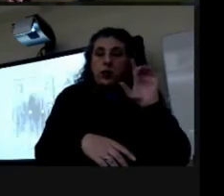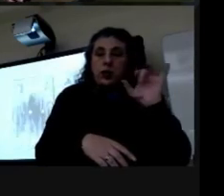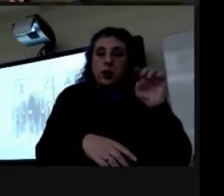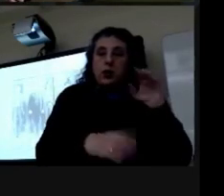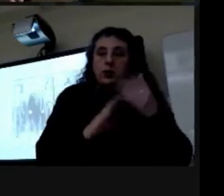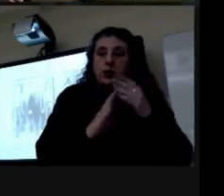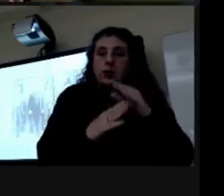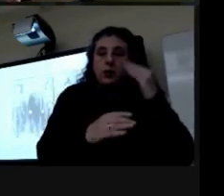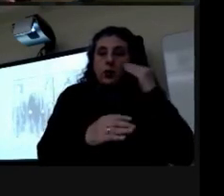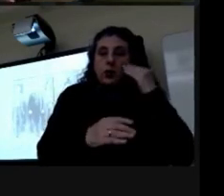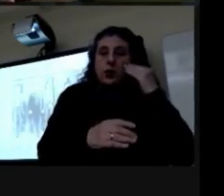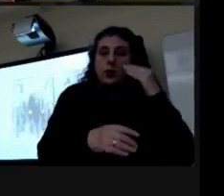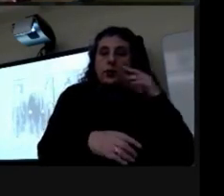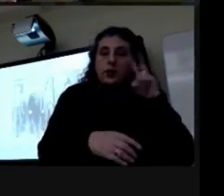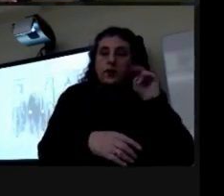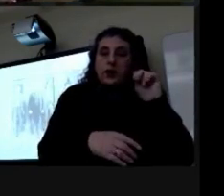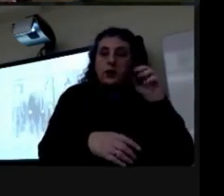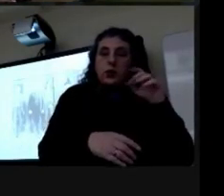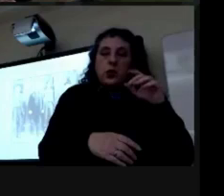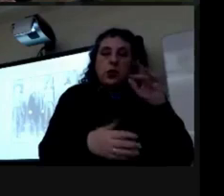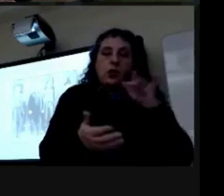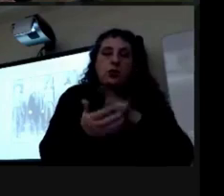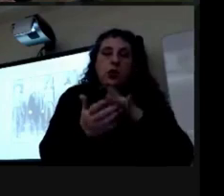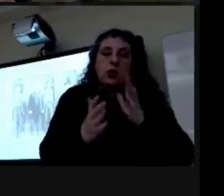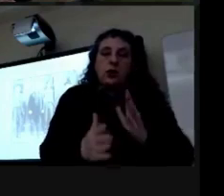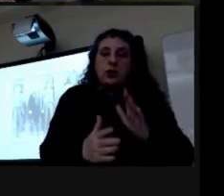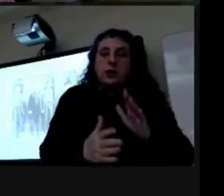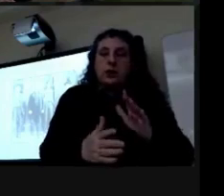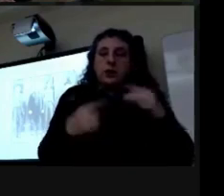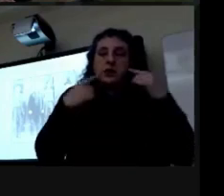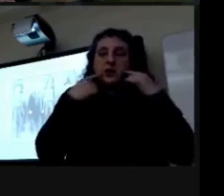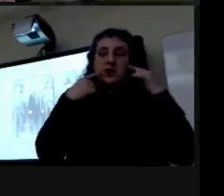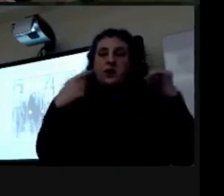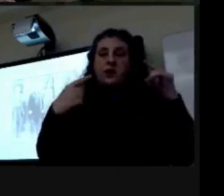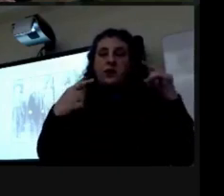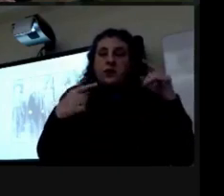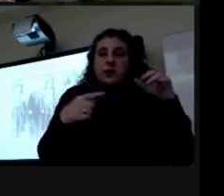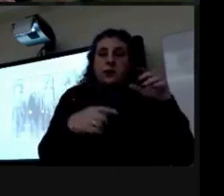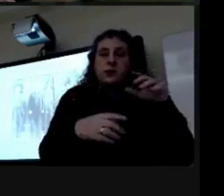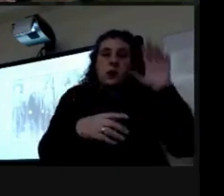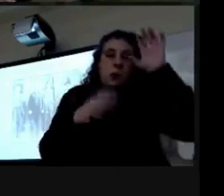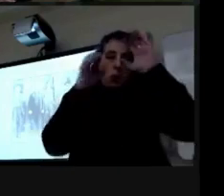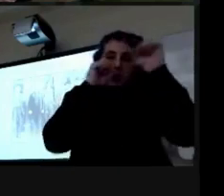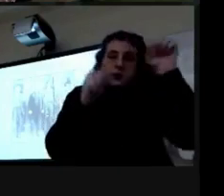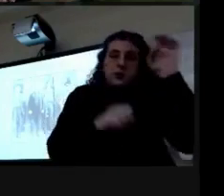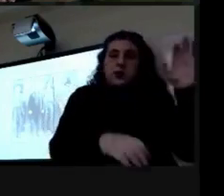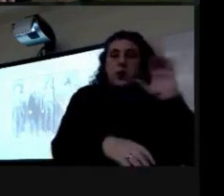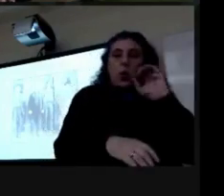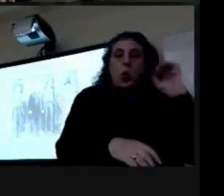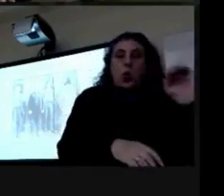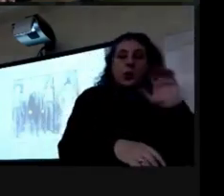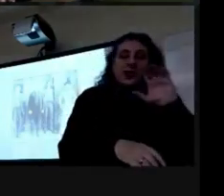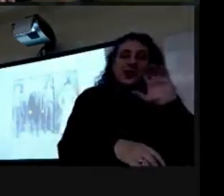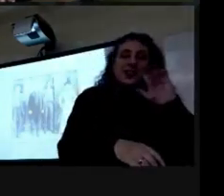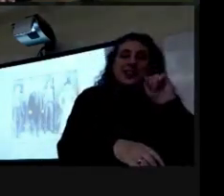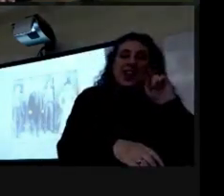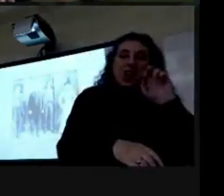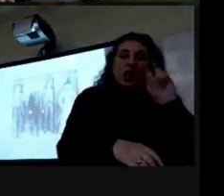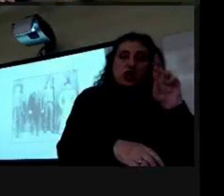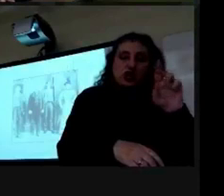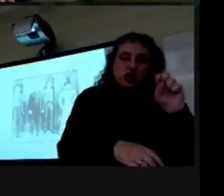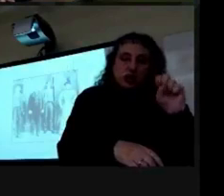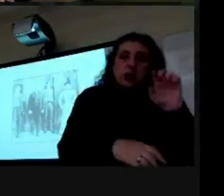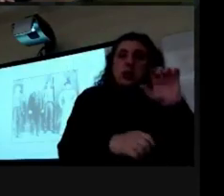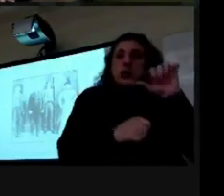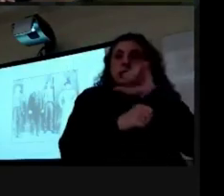trusted figures in town he was president of the old settler society twice or three times sorry and he served once as